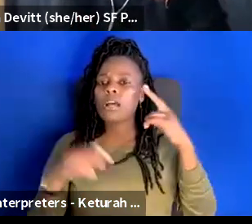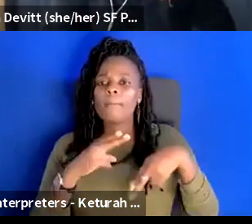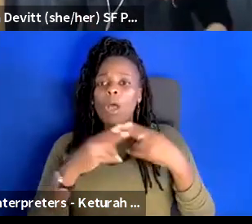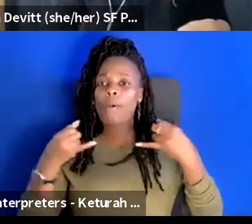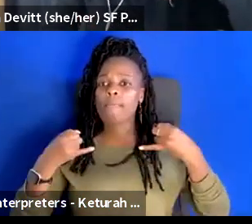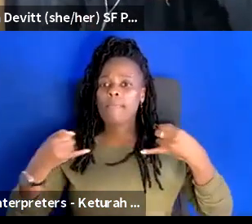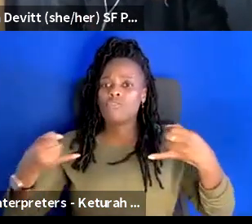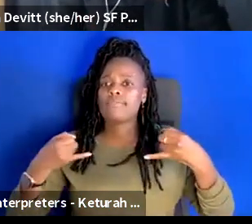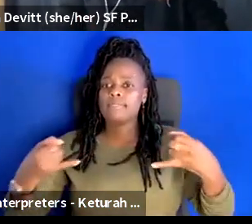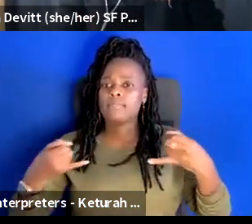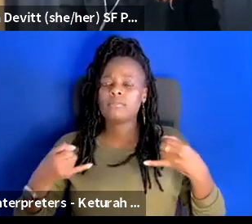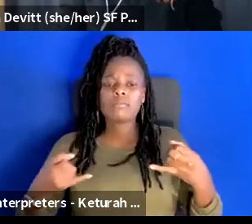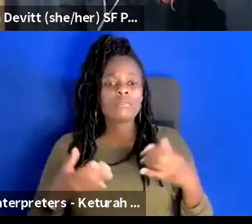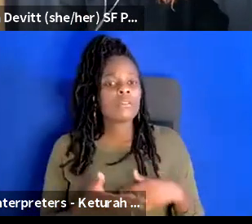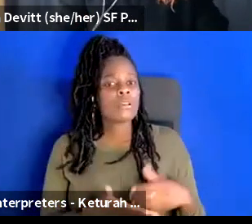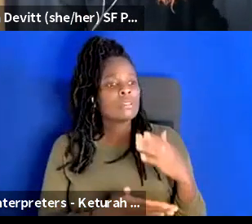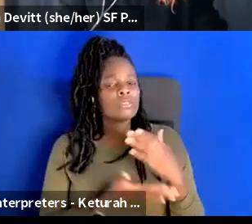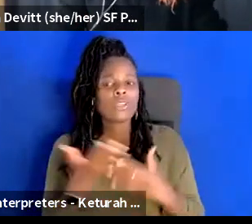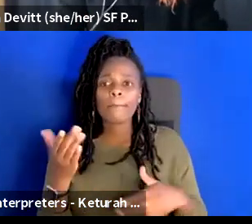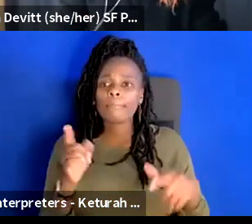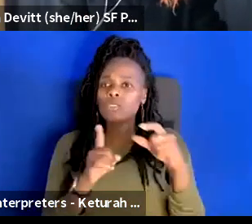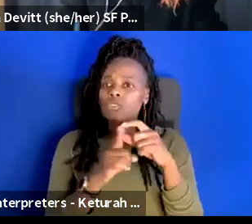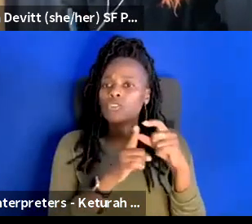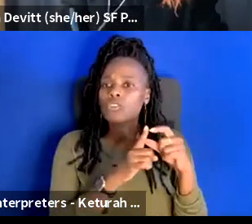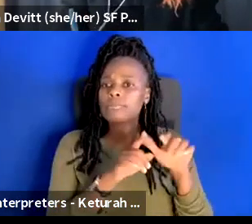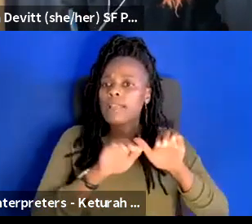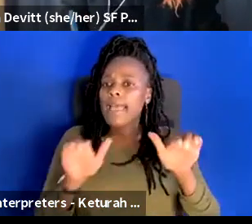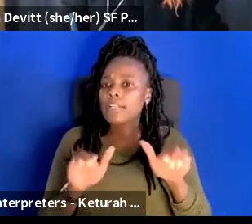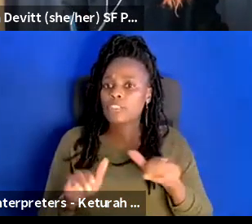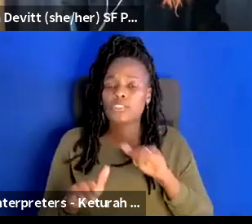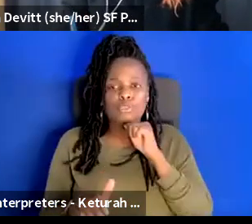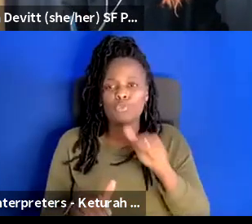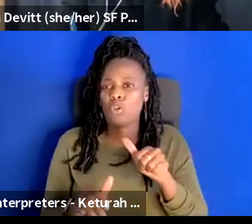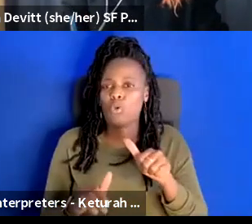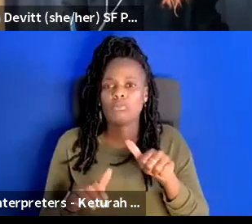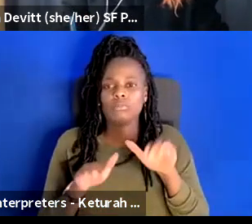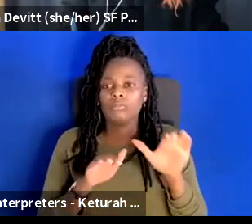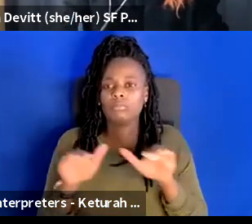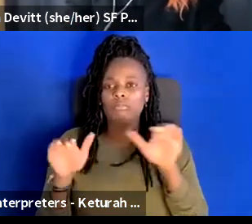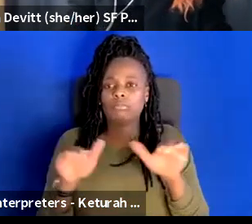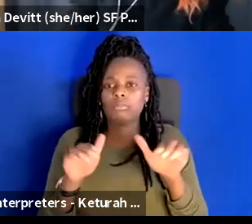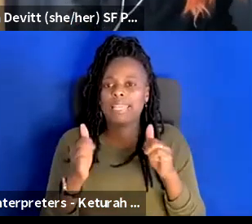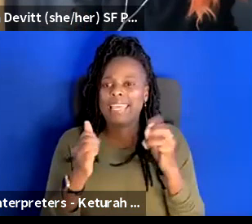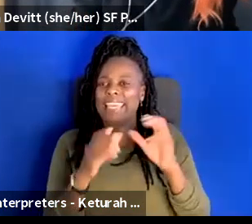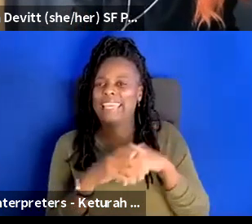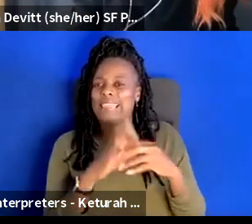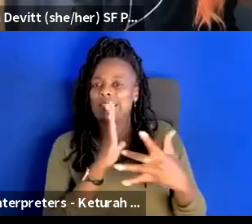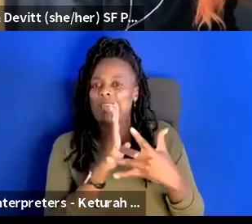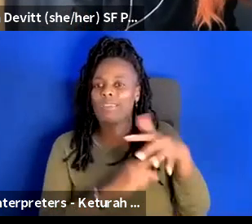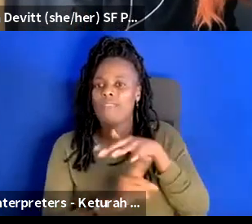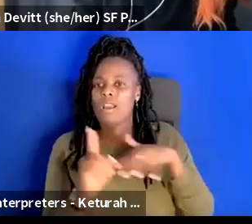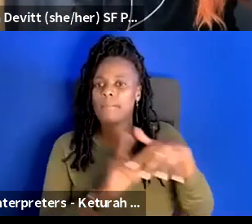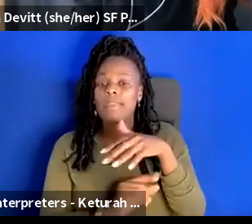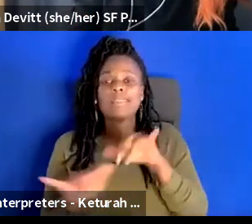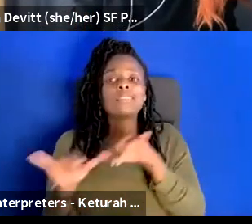are certain terms and there are certain actions that you don't take in a tech or rehearsal process um and that goes the same for